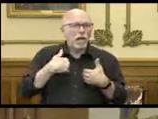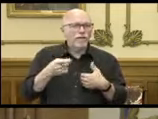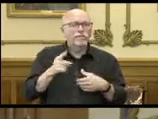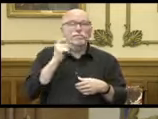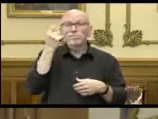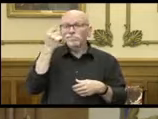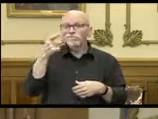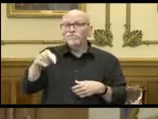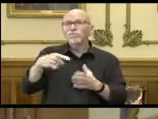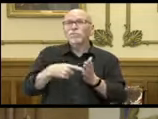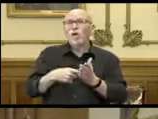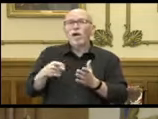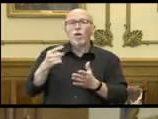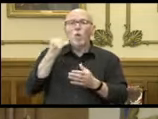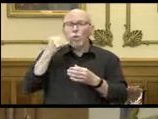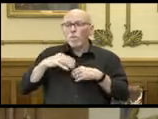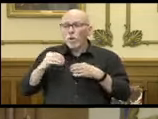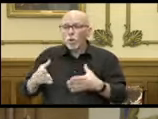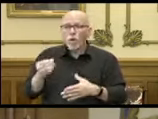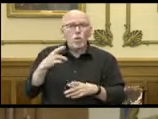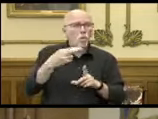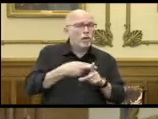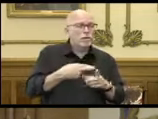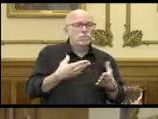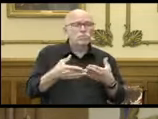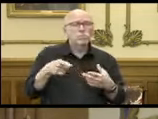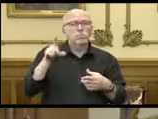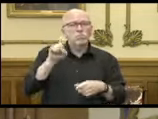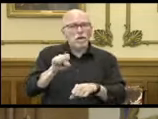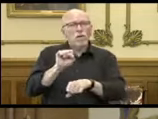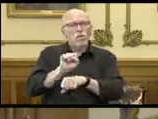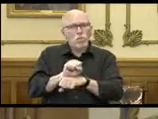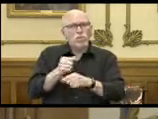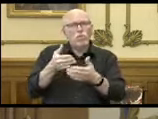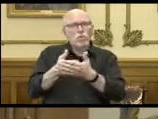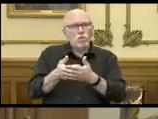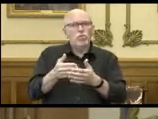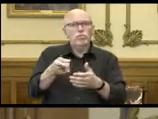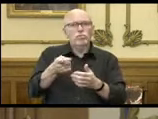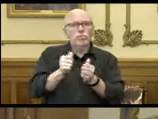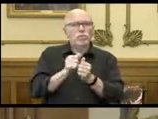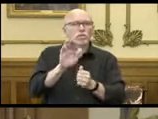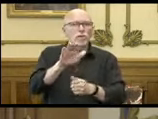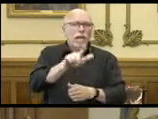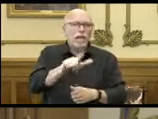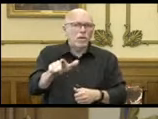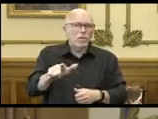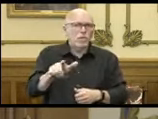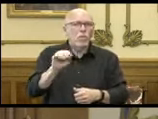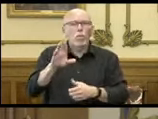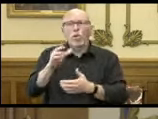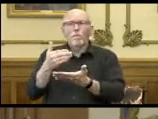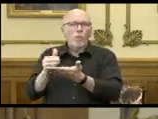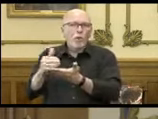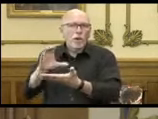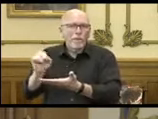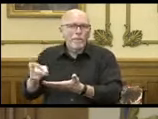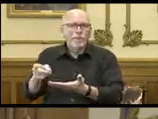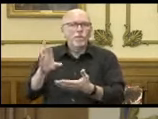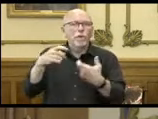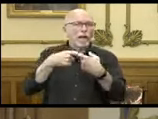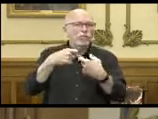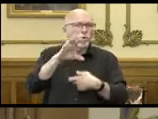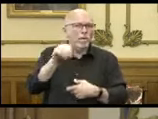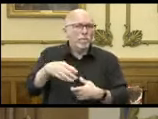does require homeowners and renters to work closely with your landlord and your mortgage provider and your utility